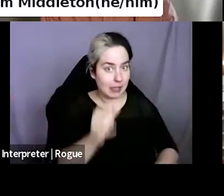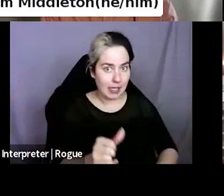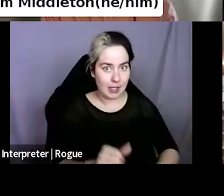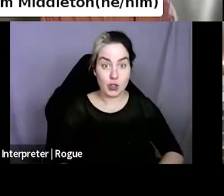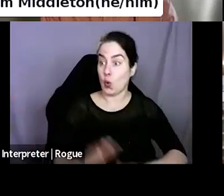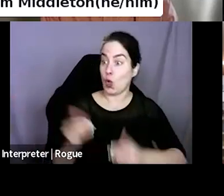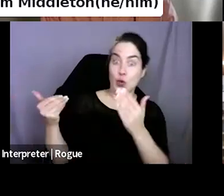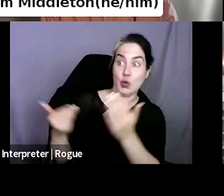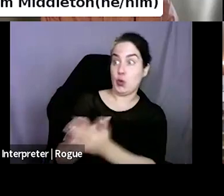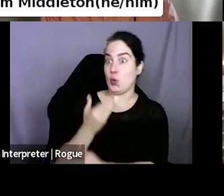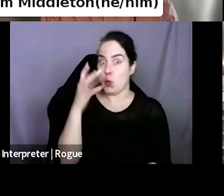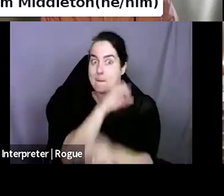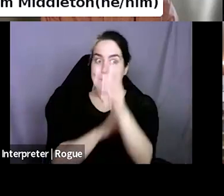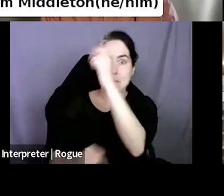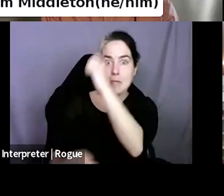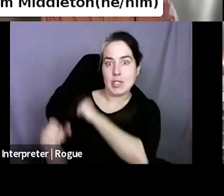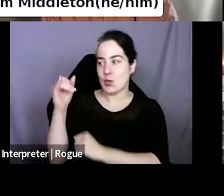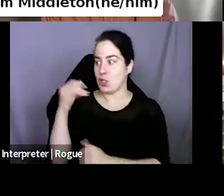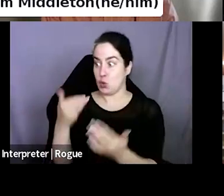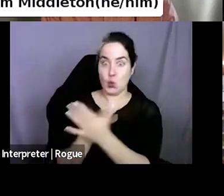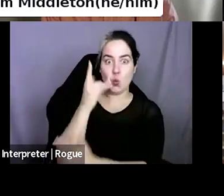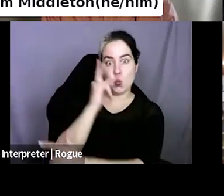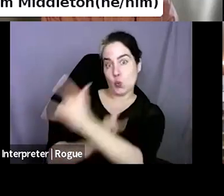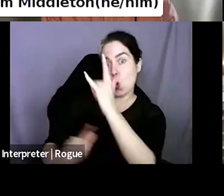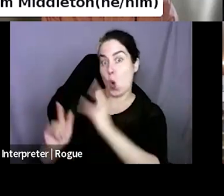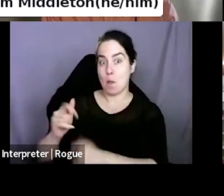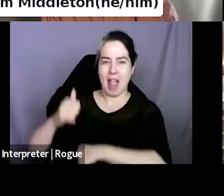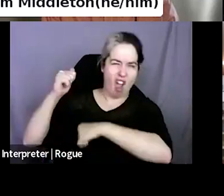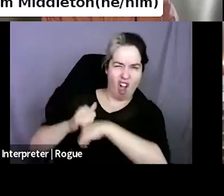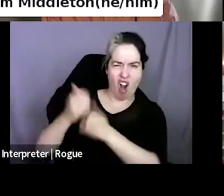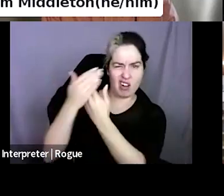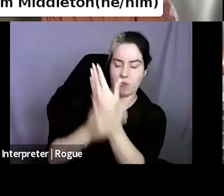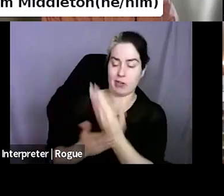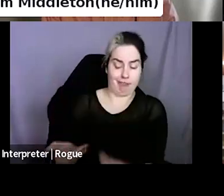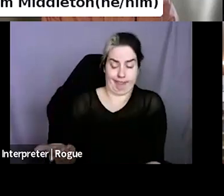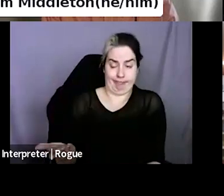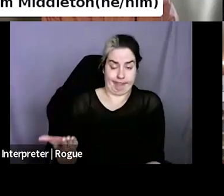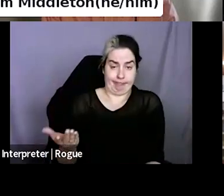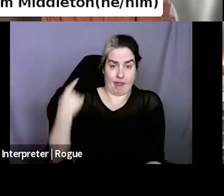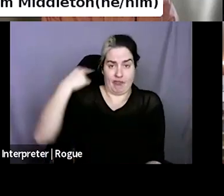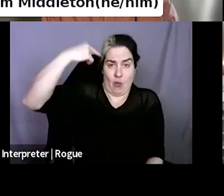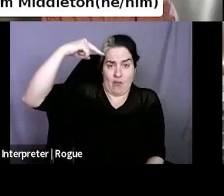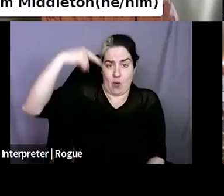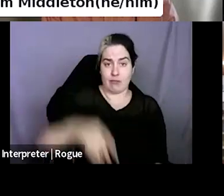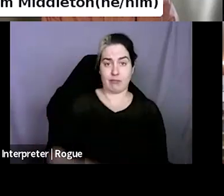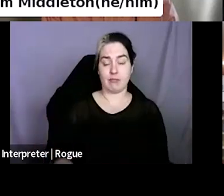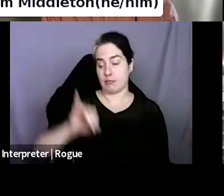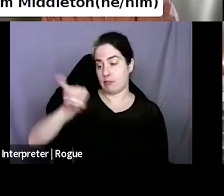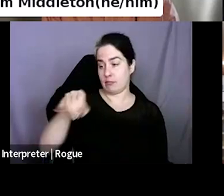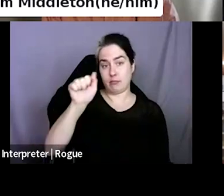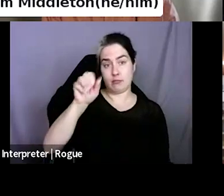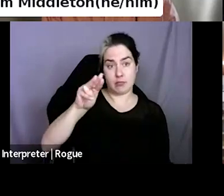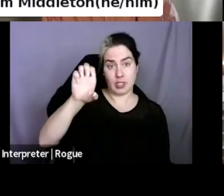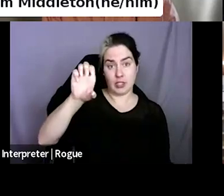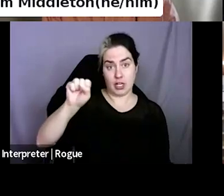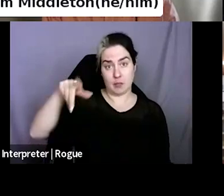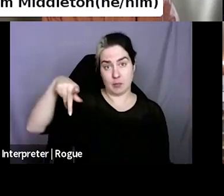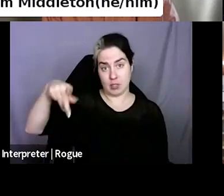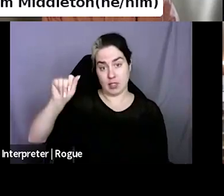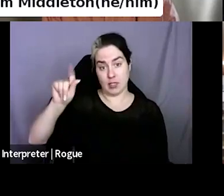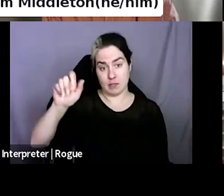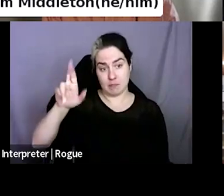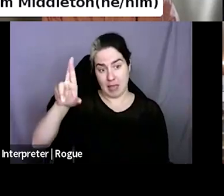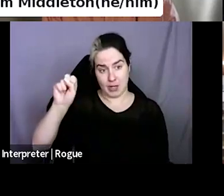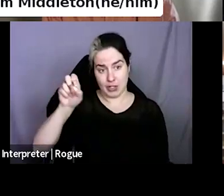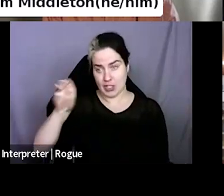mystery or romance. We don't even bother bringing it in. We don't have a single James Patterson in the store, which I know Chandler, you need to,